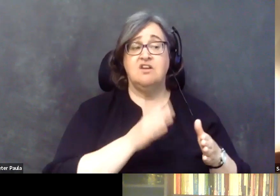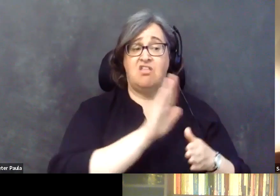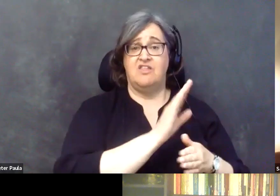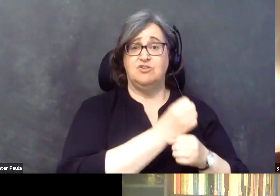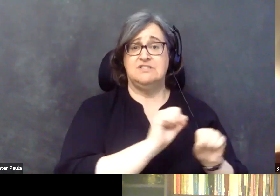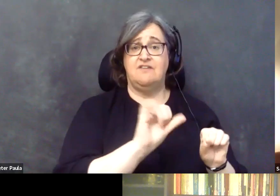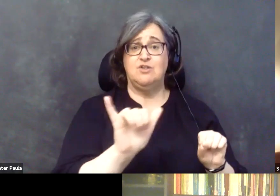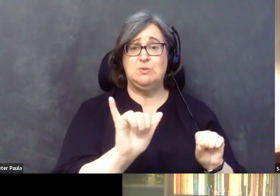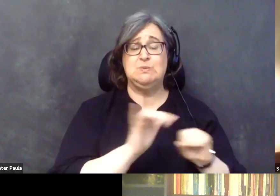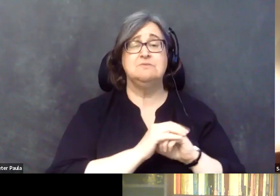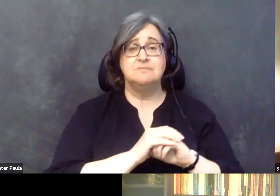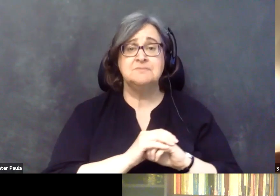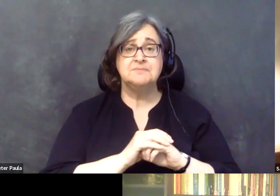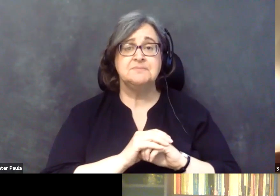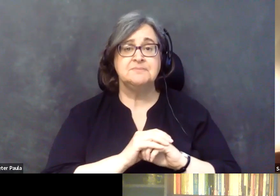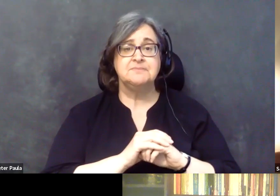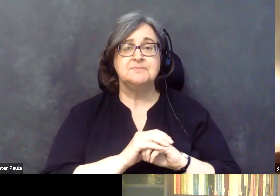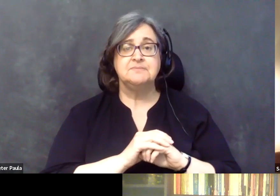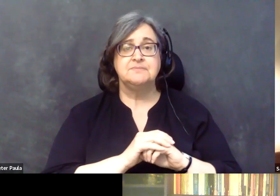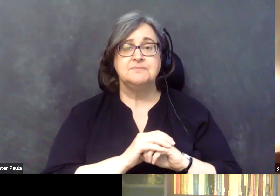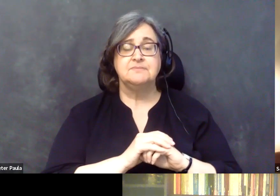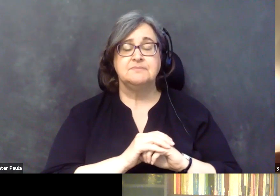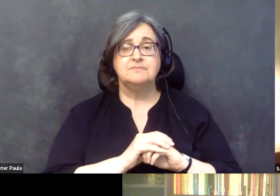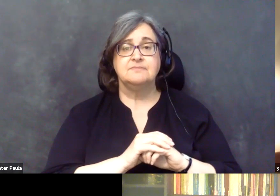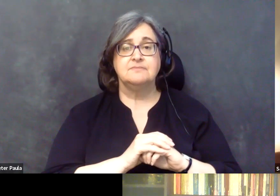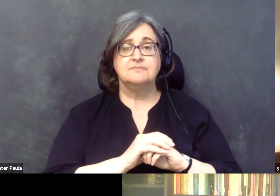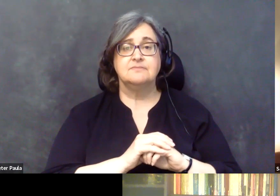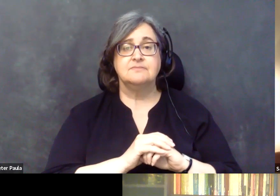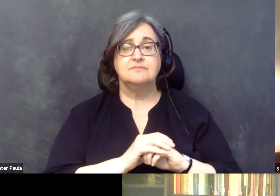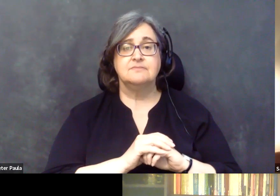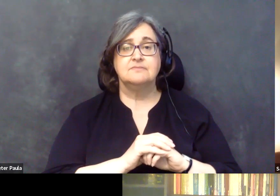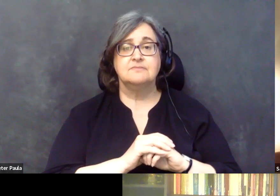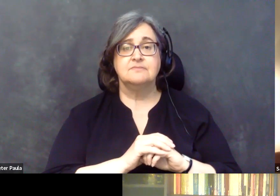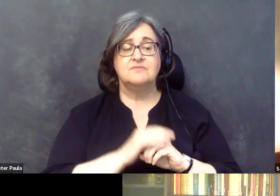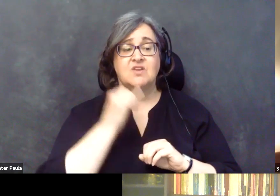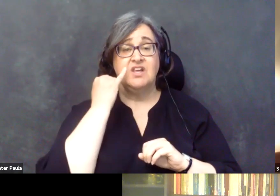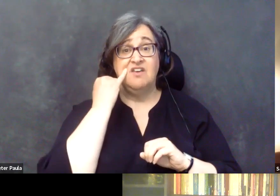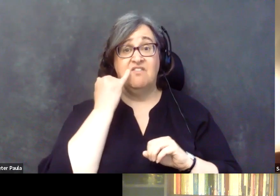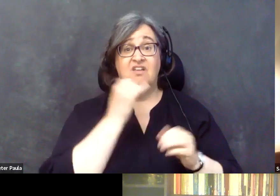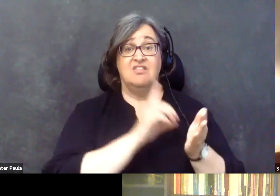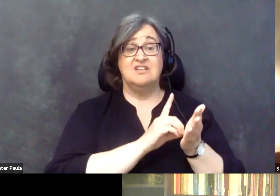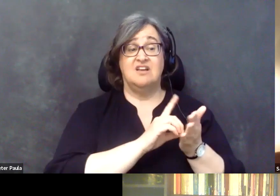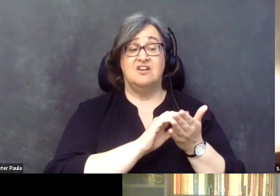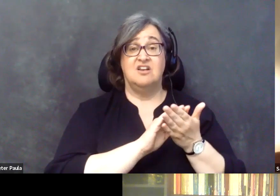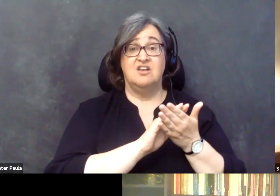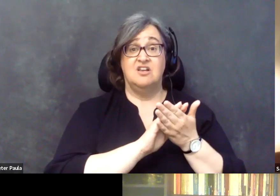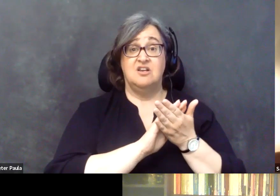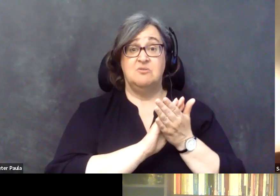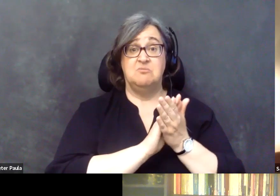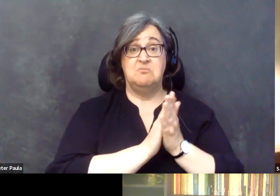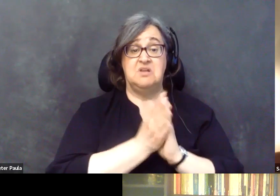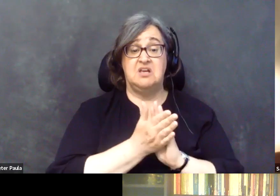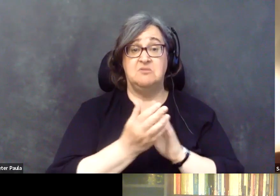you know, uh, if they get exposed inadvertently